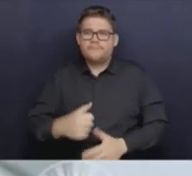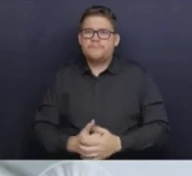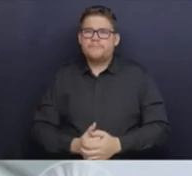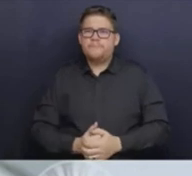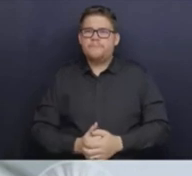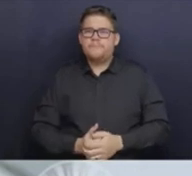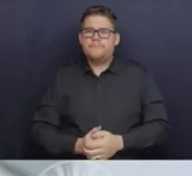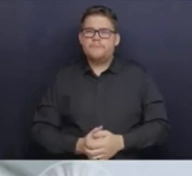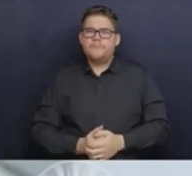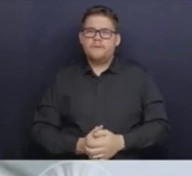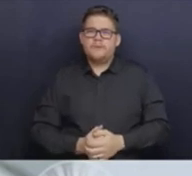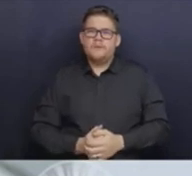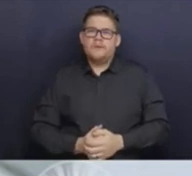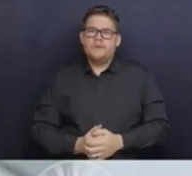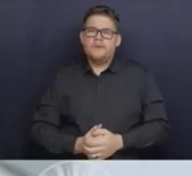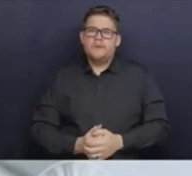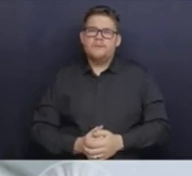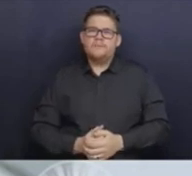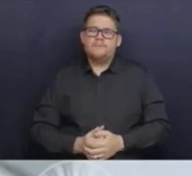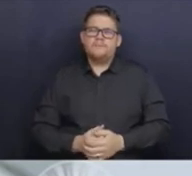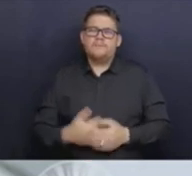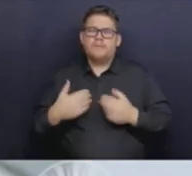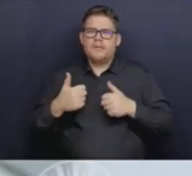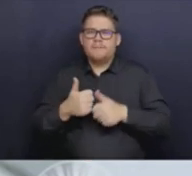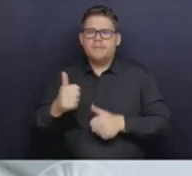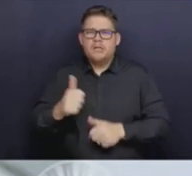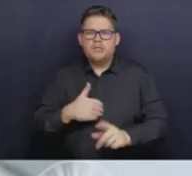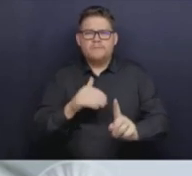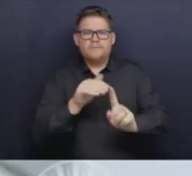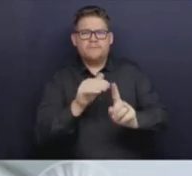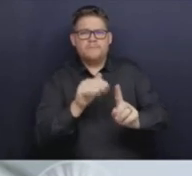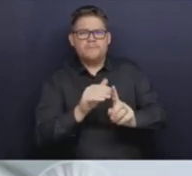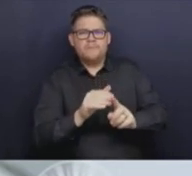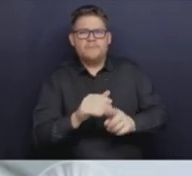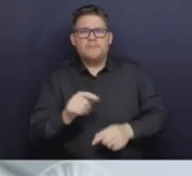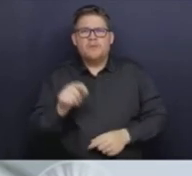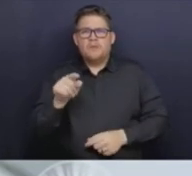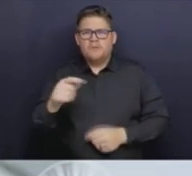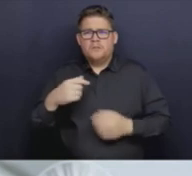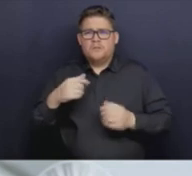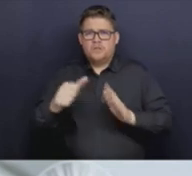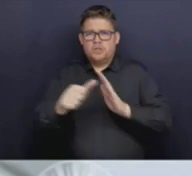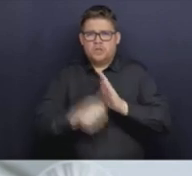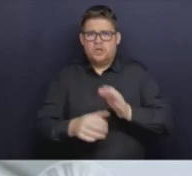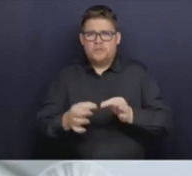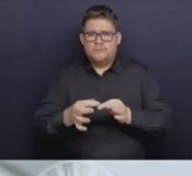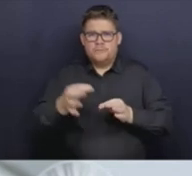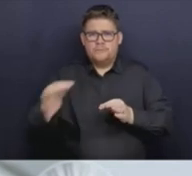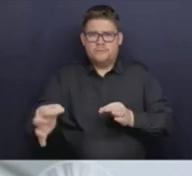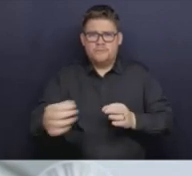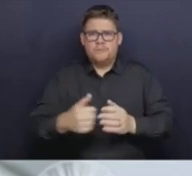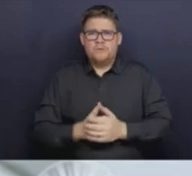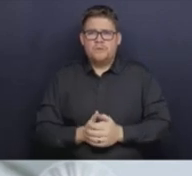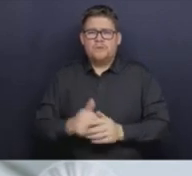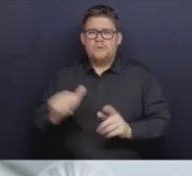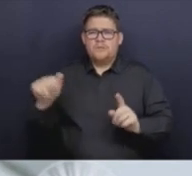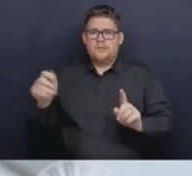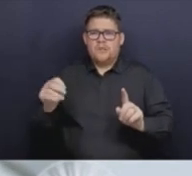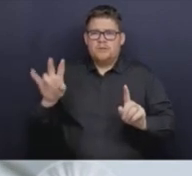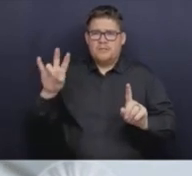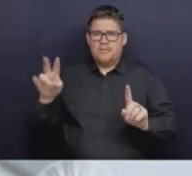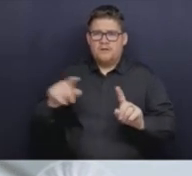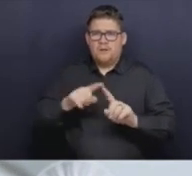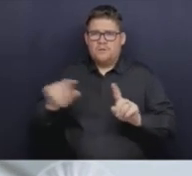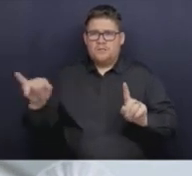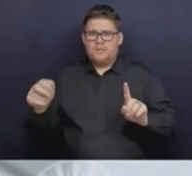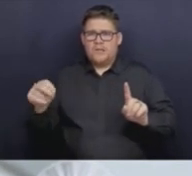can you share how many surgeries were postponed between January 7th and 11th across BC and also specifically in Island Health?